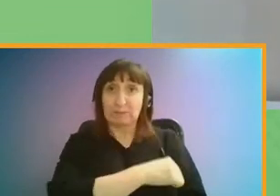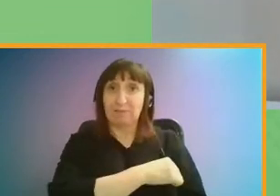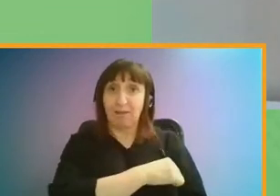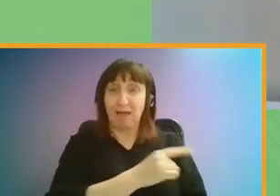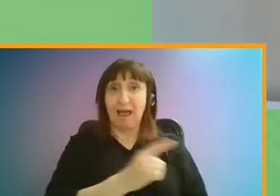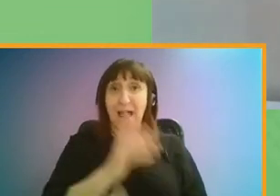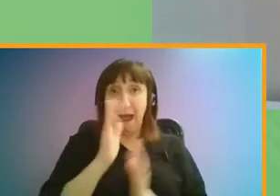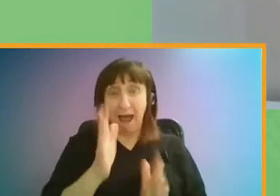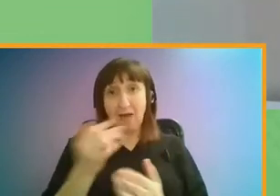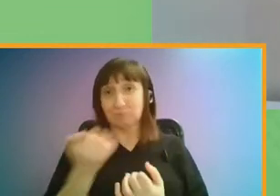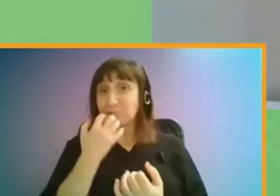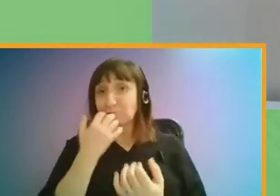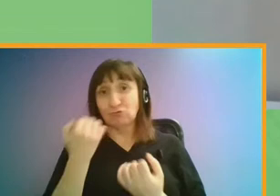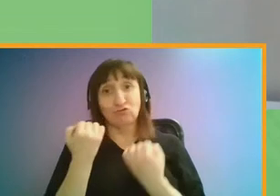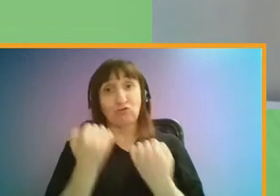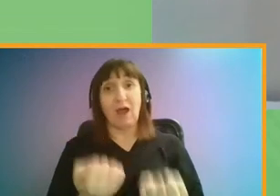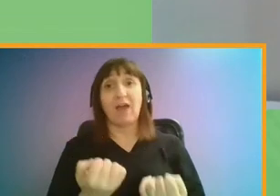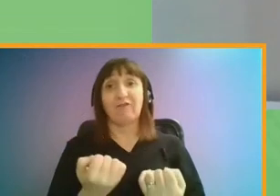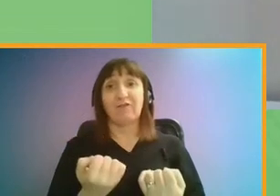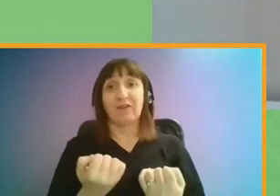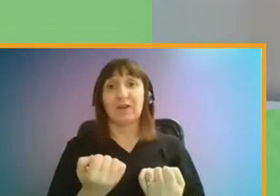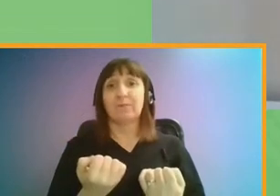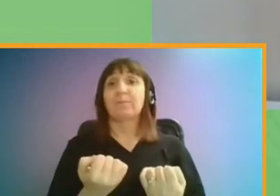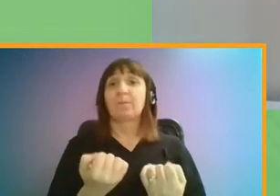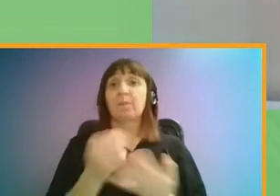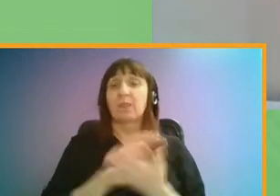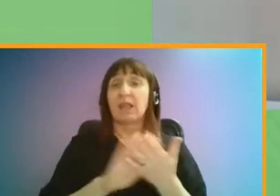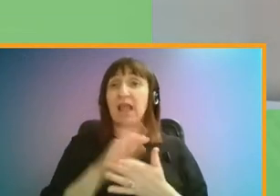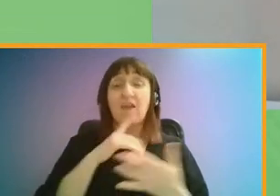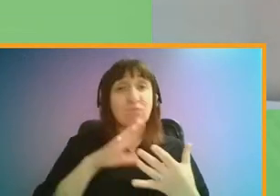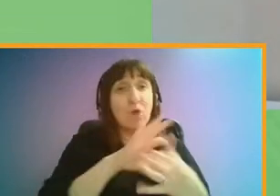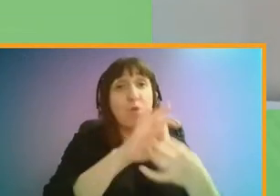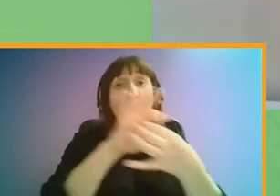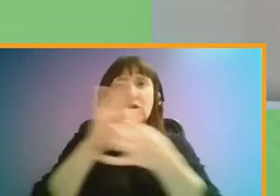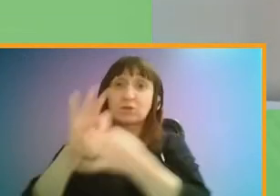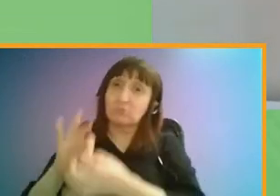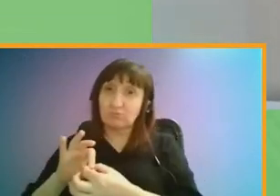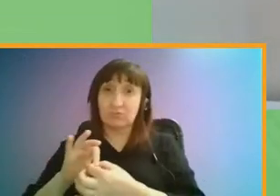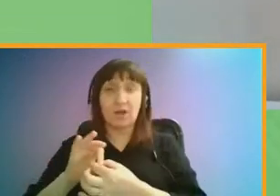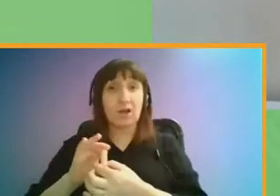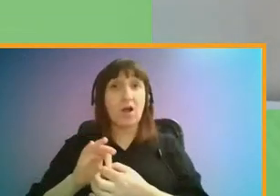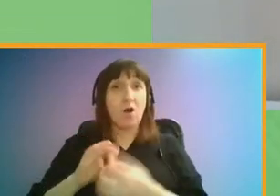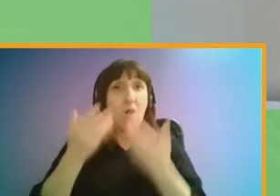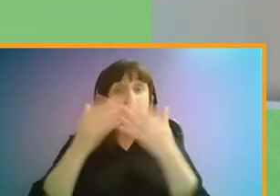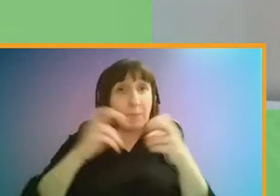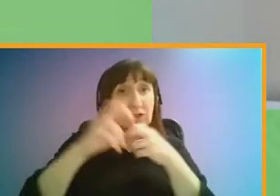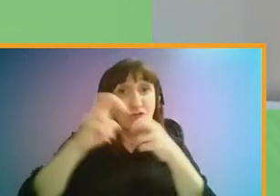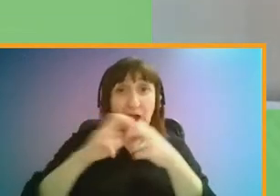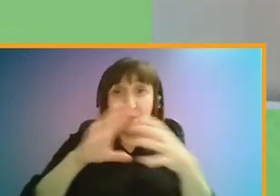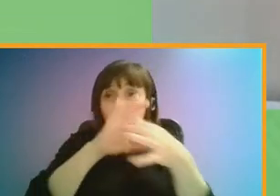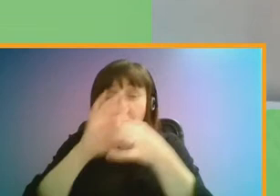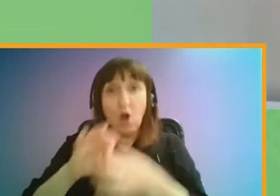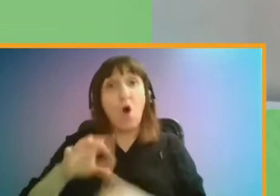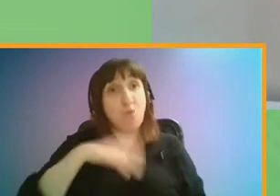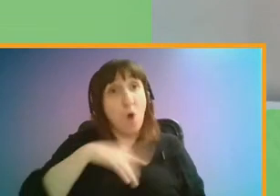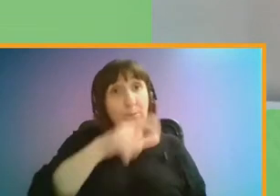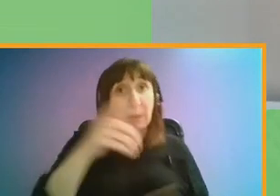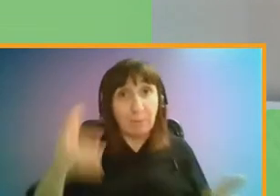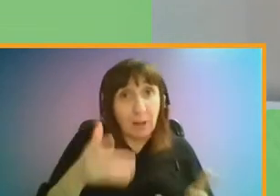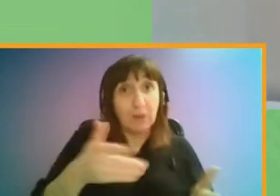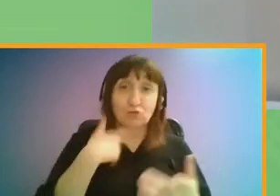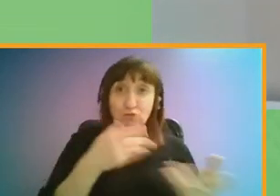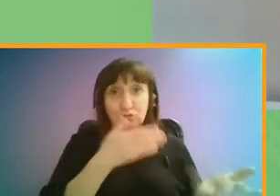drive to it. So if we're going to be joined up about the approach on public transport and we want people to use public transport,